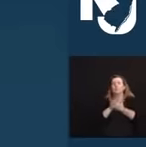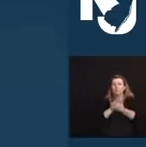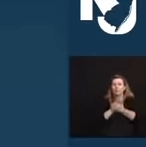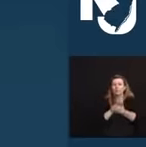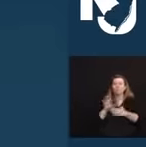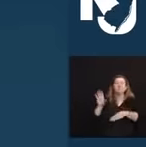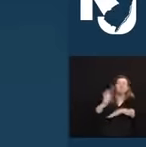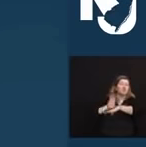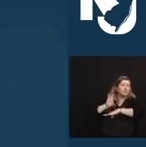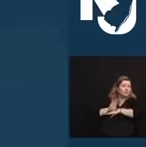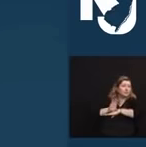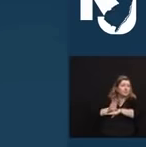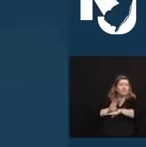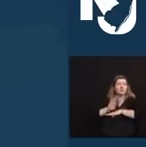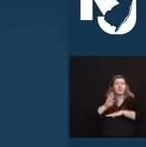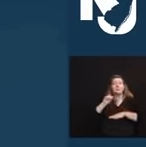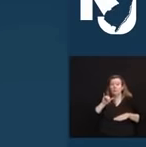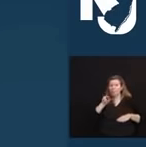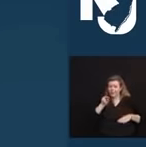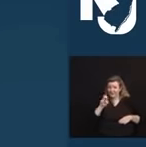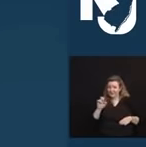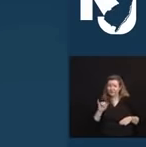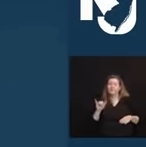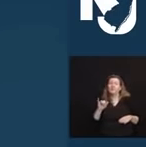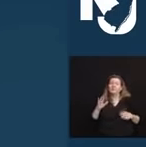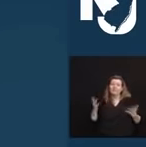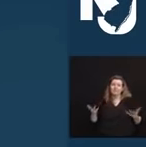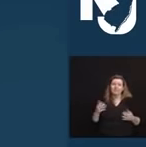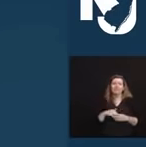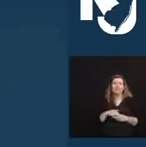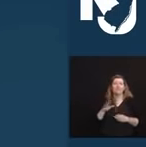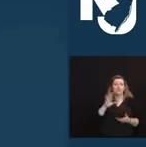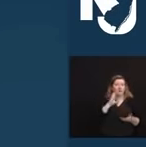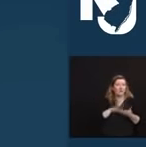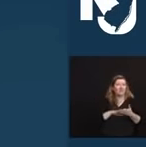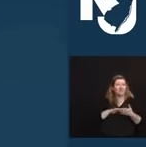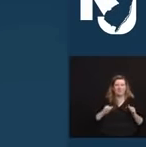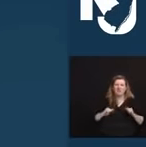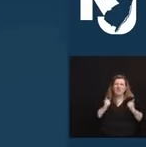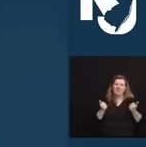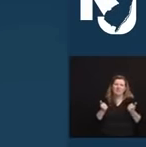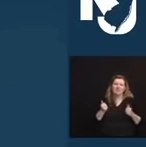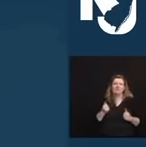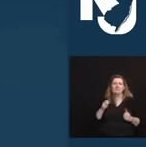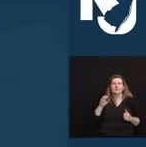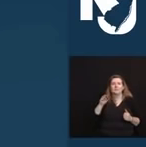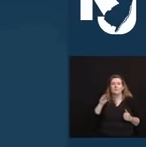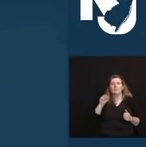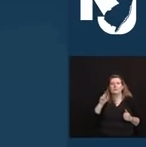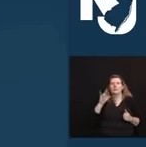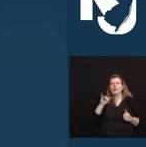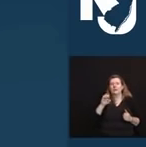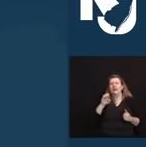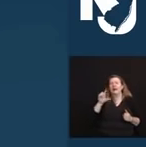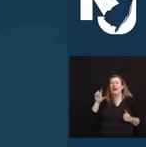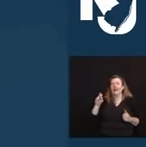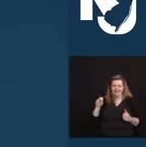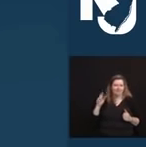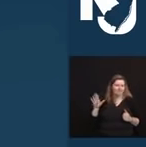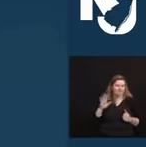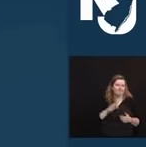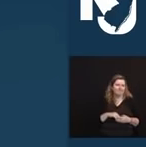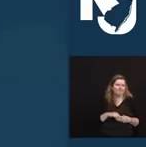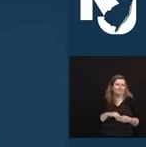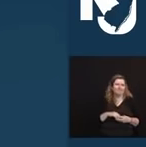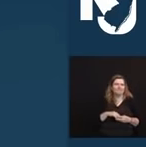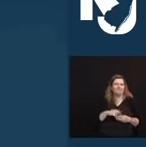Bob is survived by his wife of 40 years, Mary Ellen. I had the honor of speaking with Mary Ellen. Both she and Bob